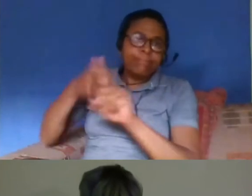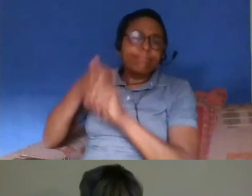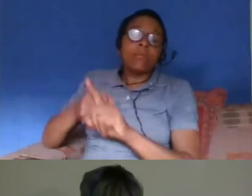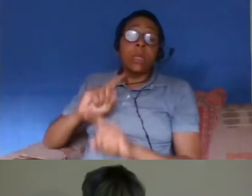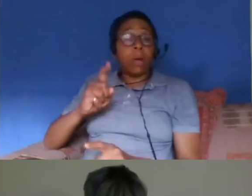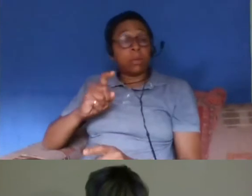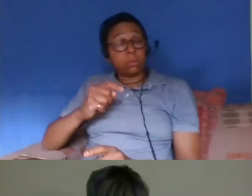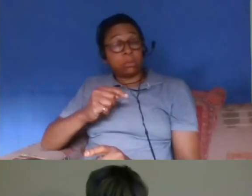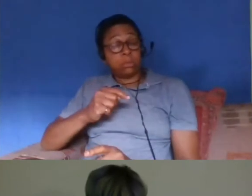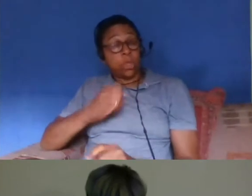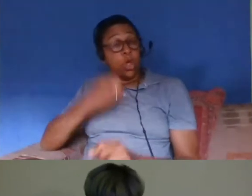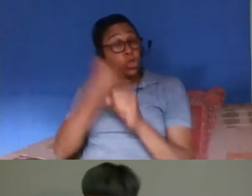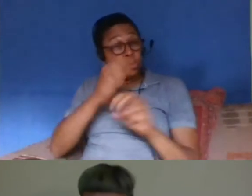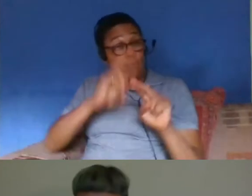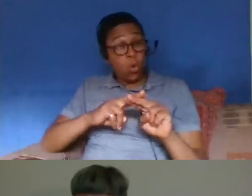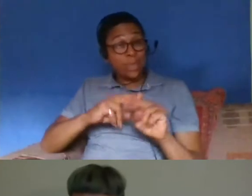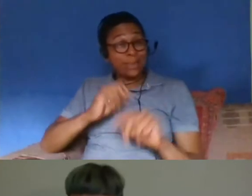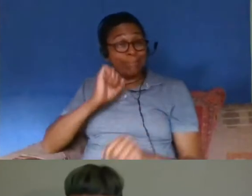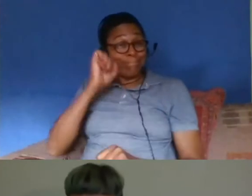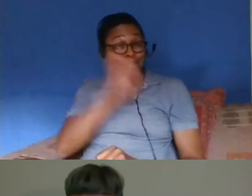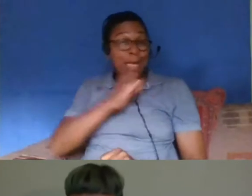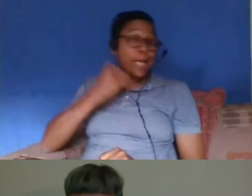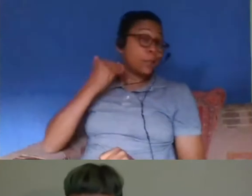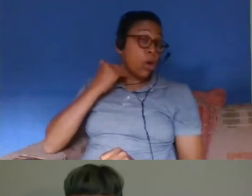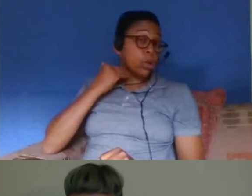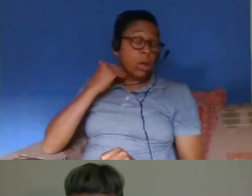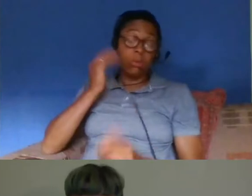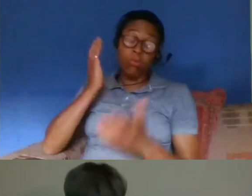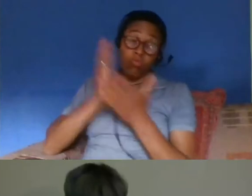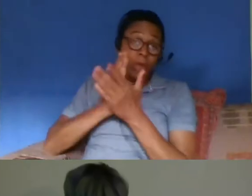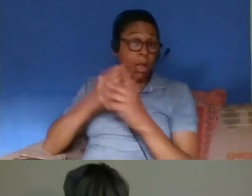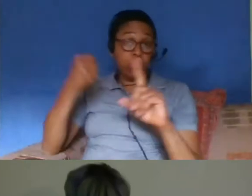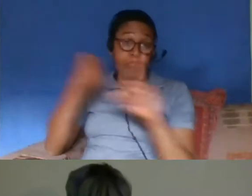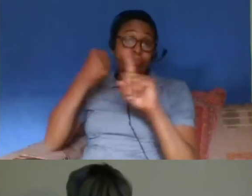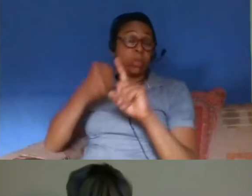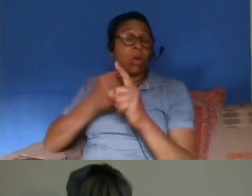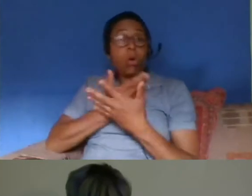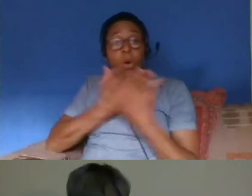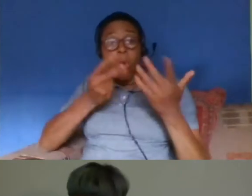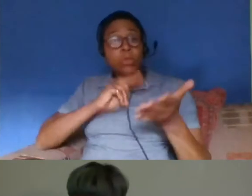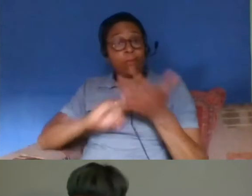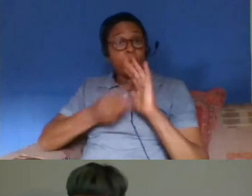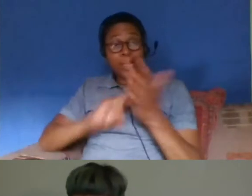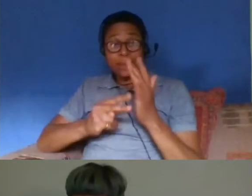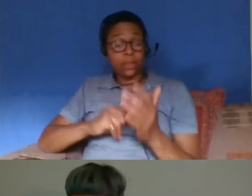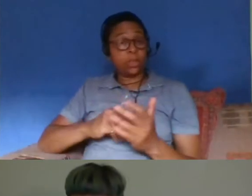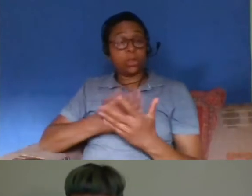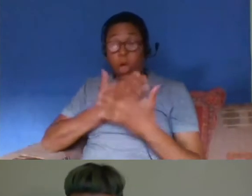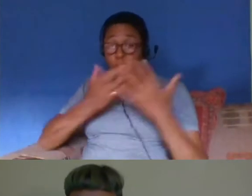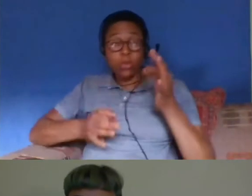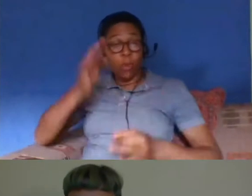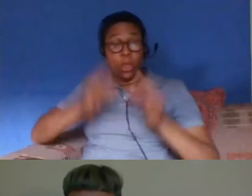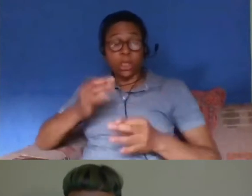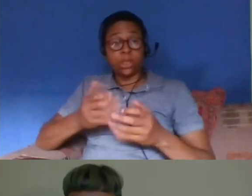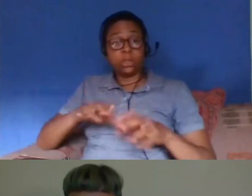murder has had a real and identifiable impact on lots of organizations and certainly lots of politicians now